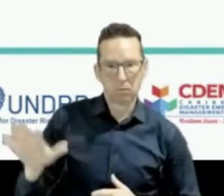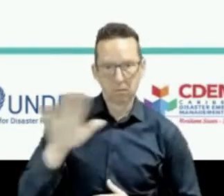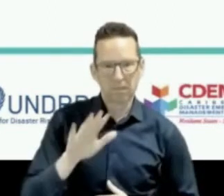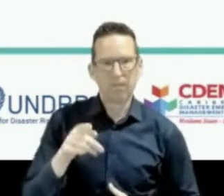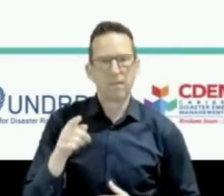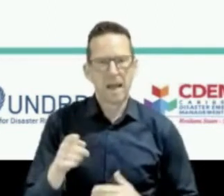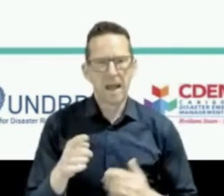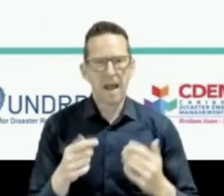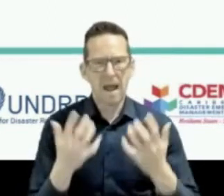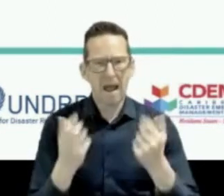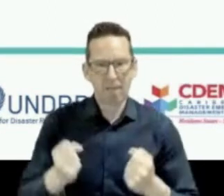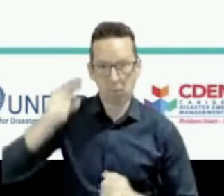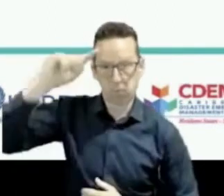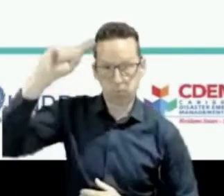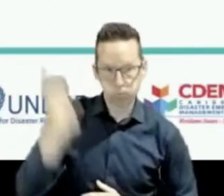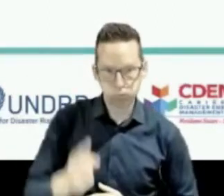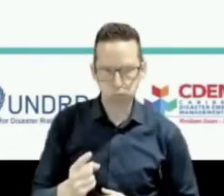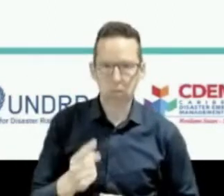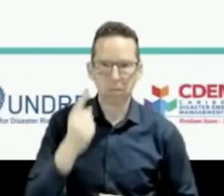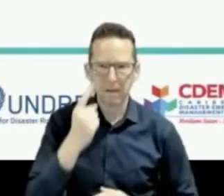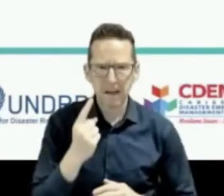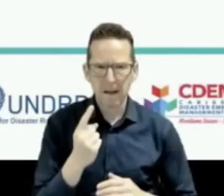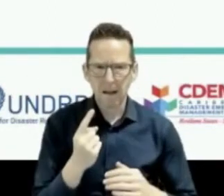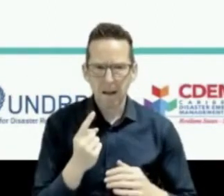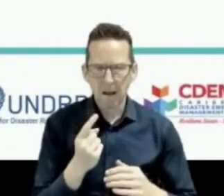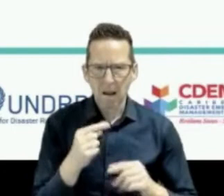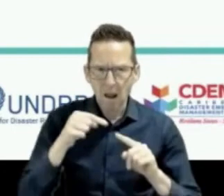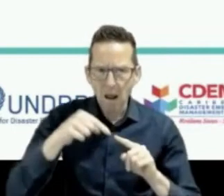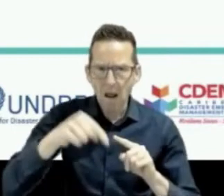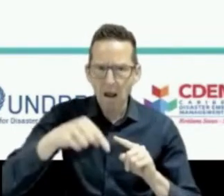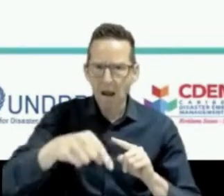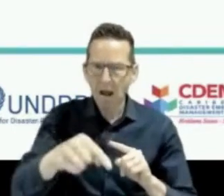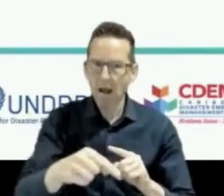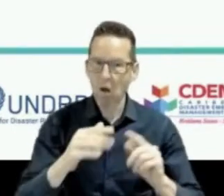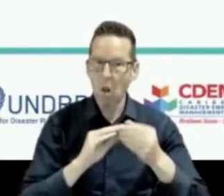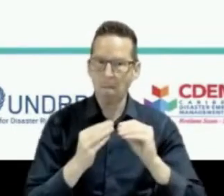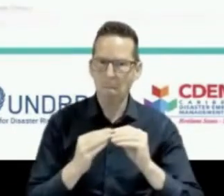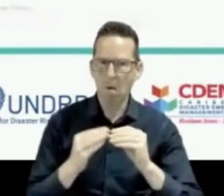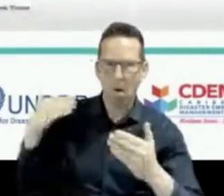the same amount of lightning that had been observed in total over the previous four to five years.